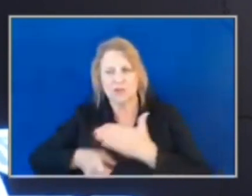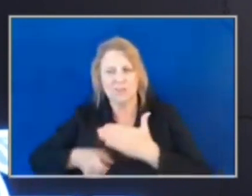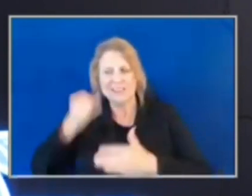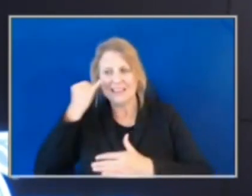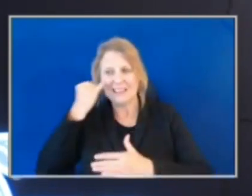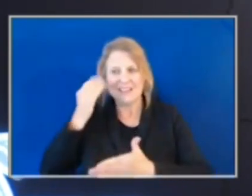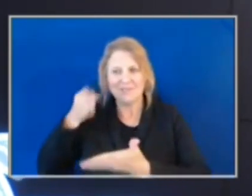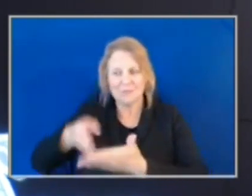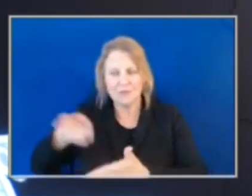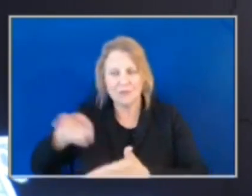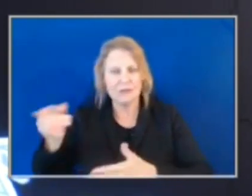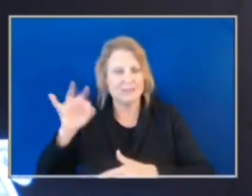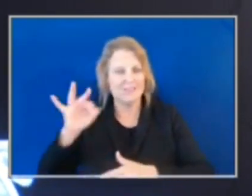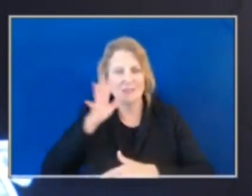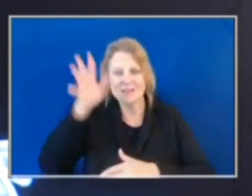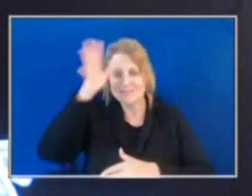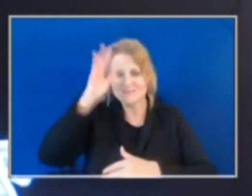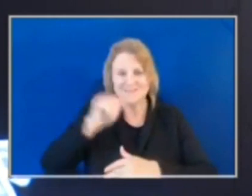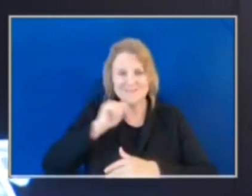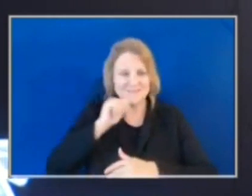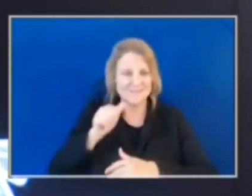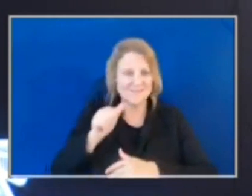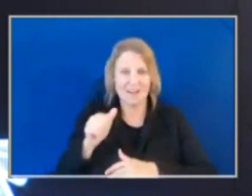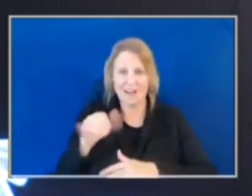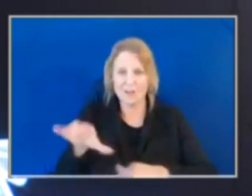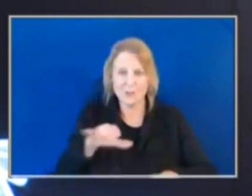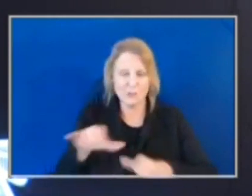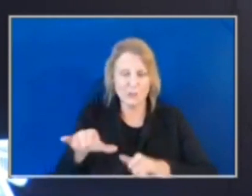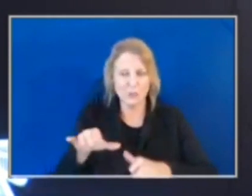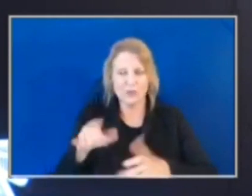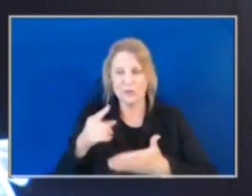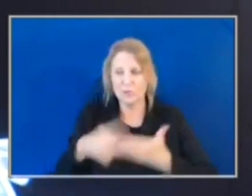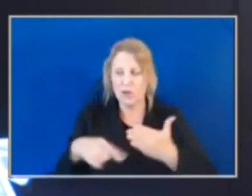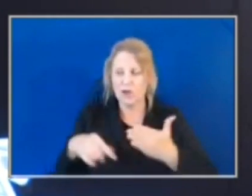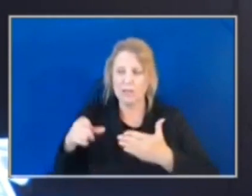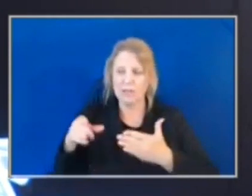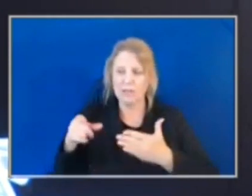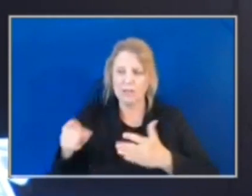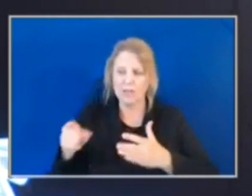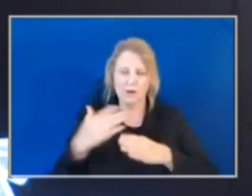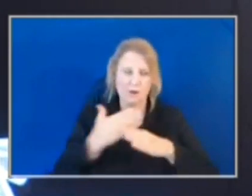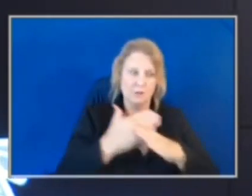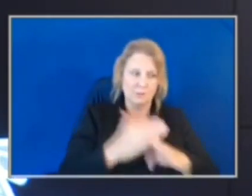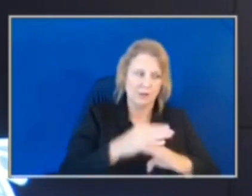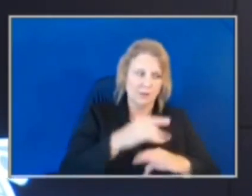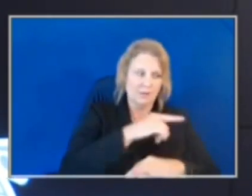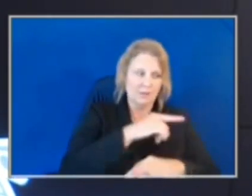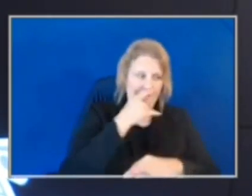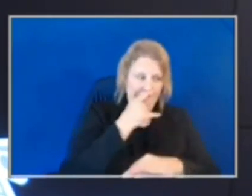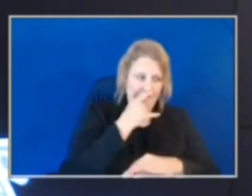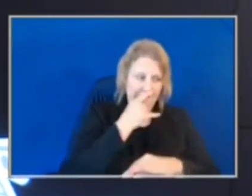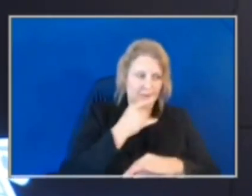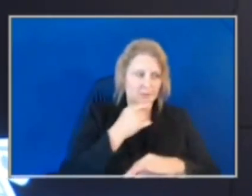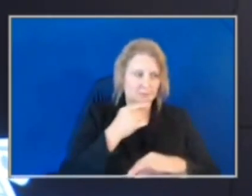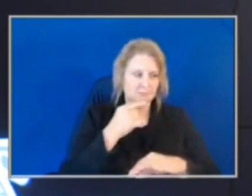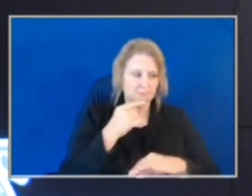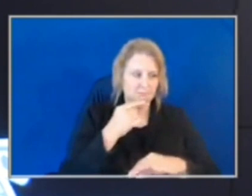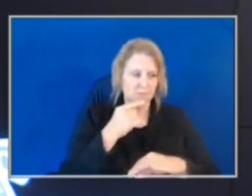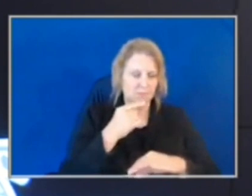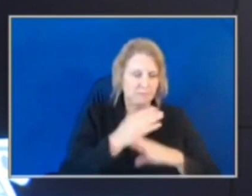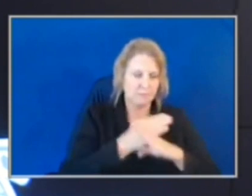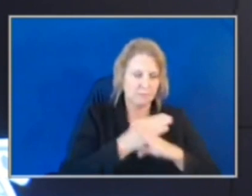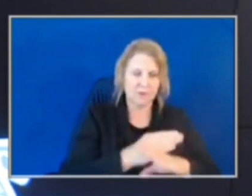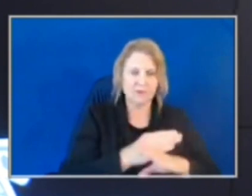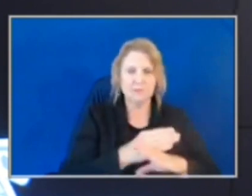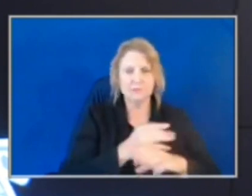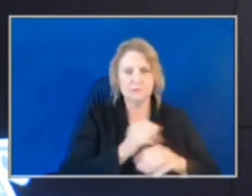not doing what they should be to keep that child from repetitively breaking the law, that's when they'll get charged. you know, like I said, July 4th was not the